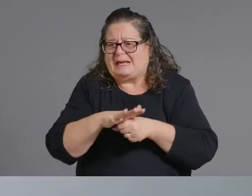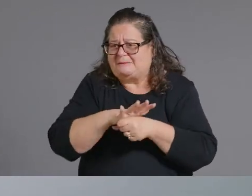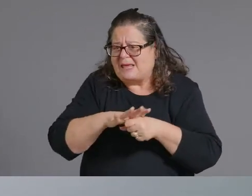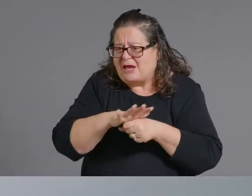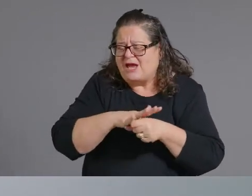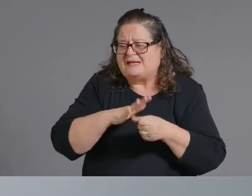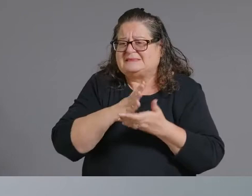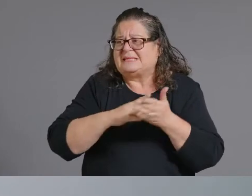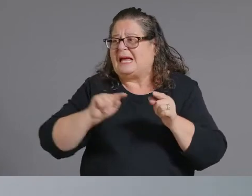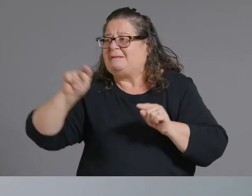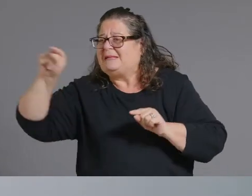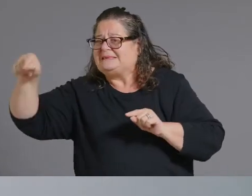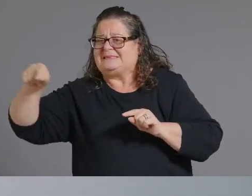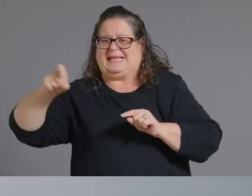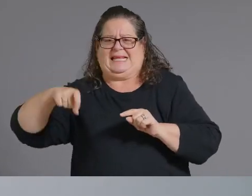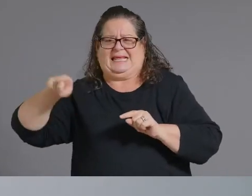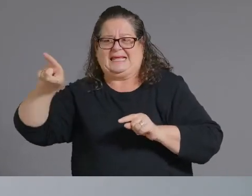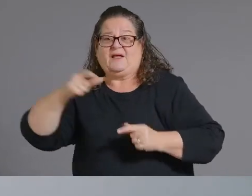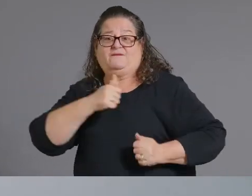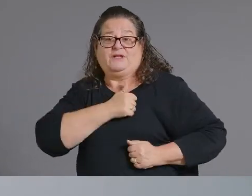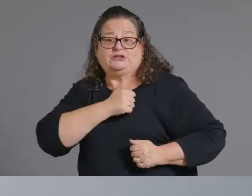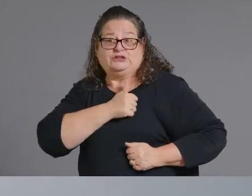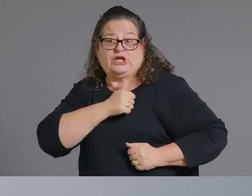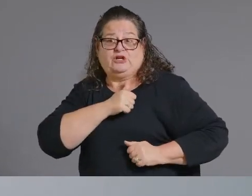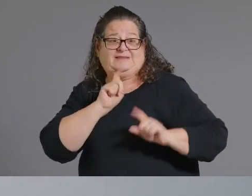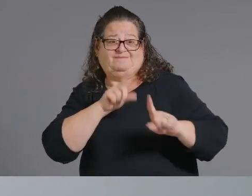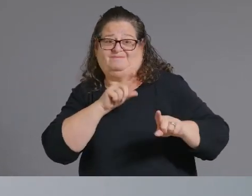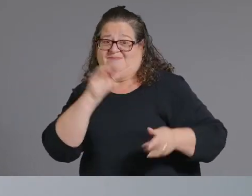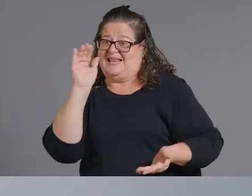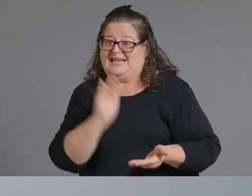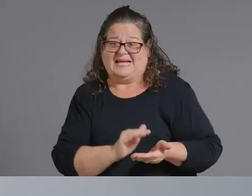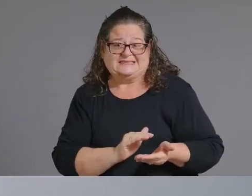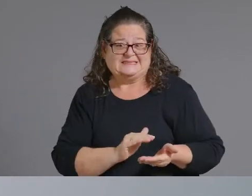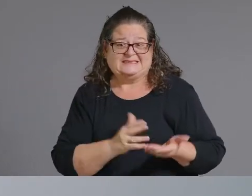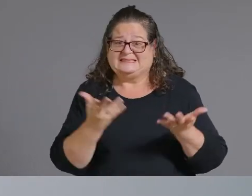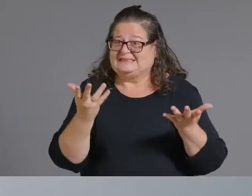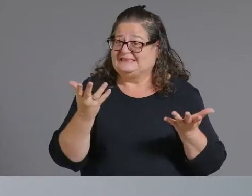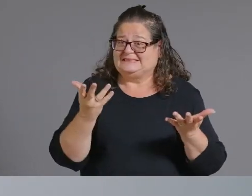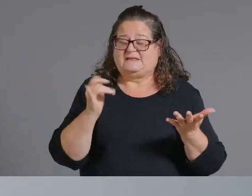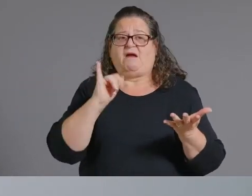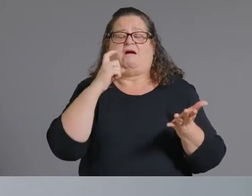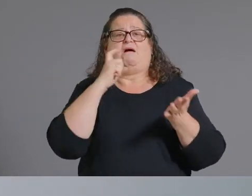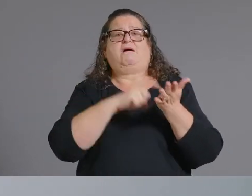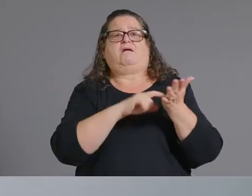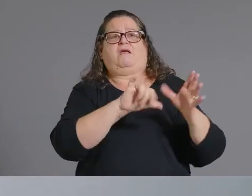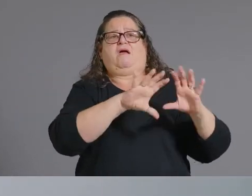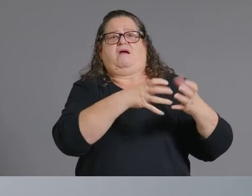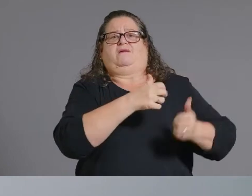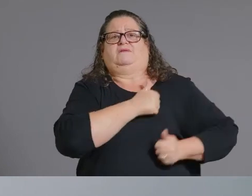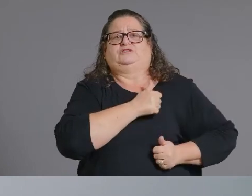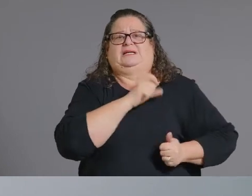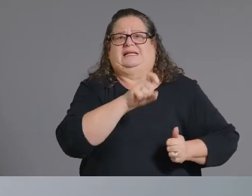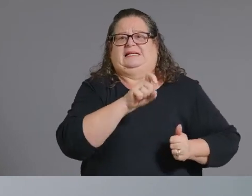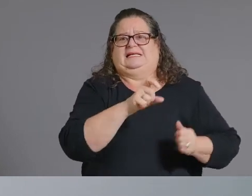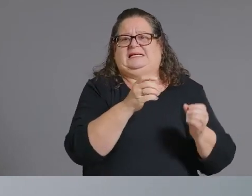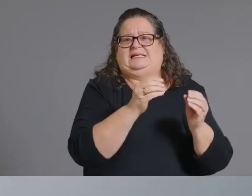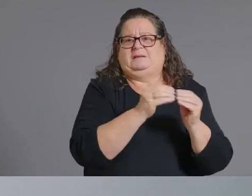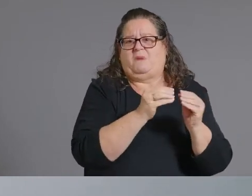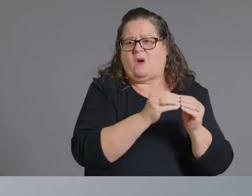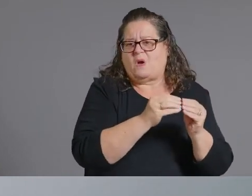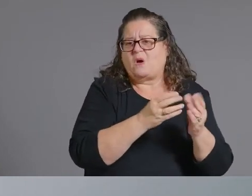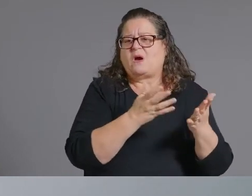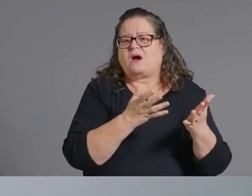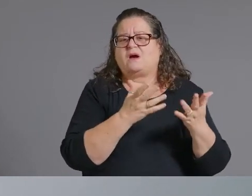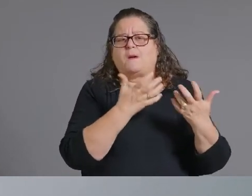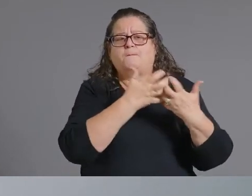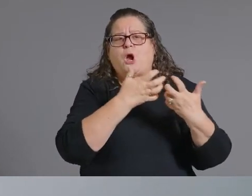have as much access um and different groups like that and some of the the external groups are partnering with us to help develop that